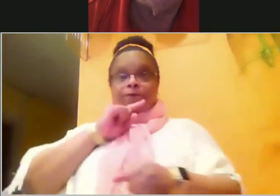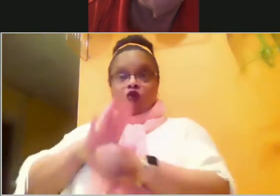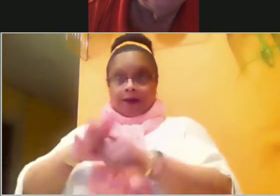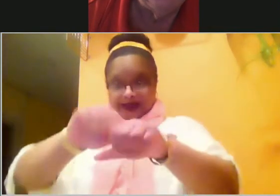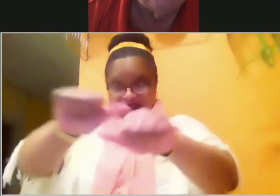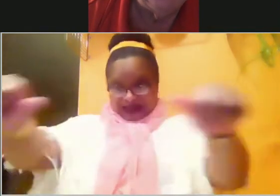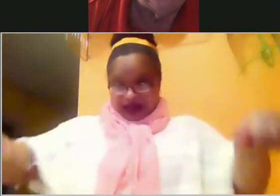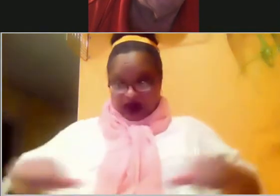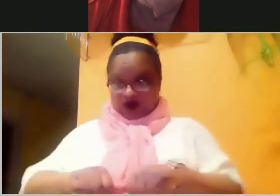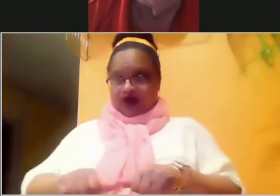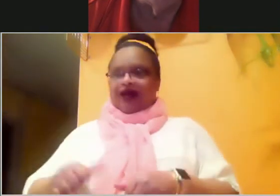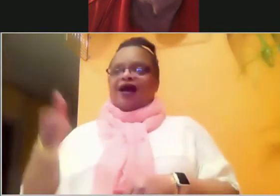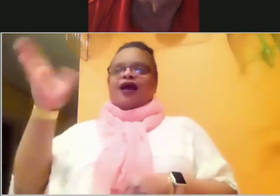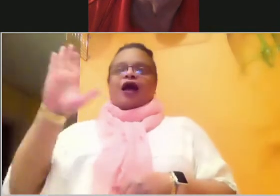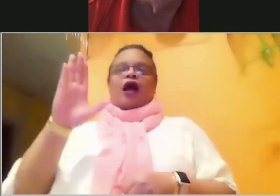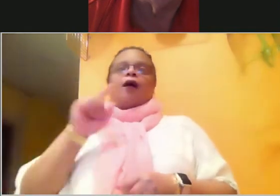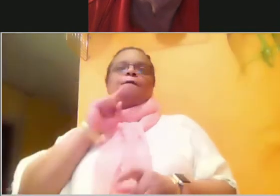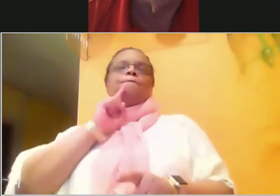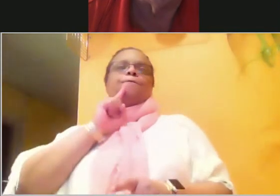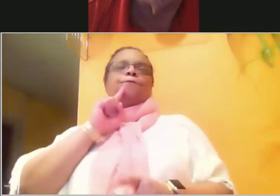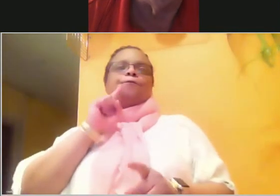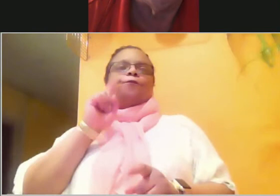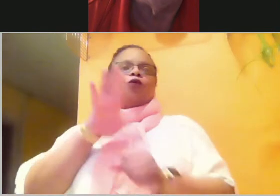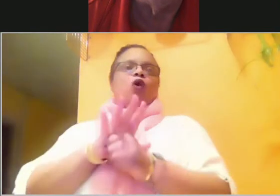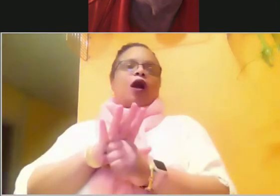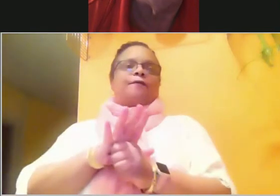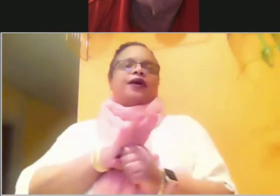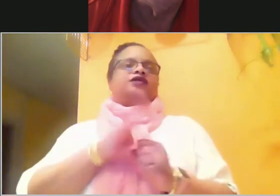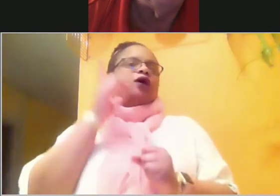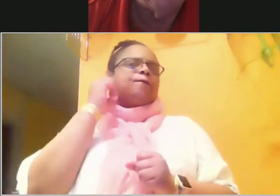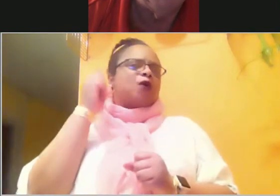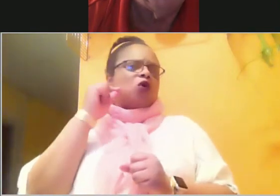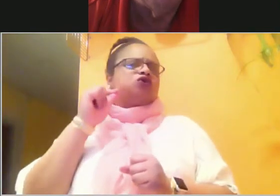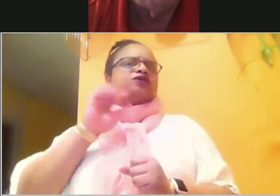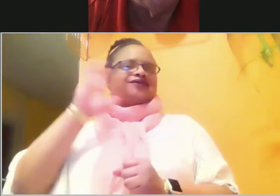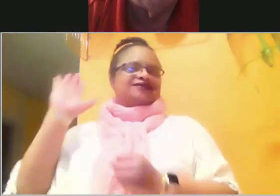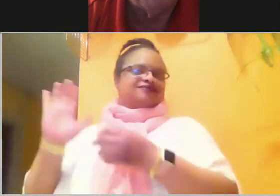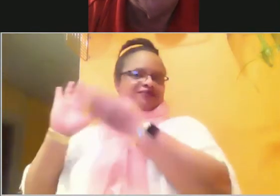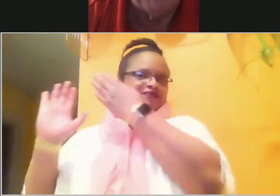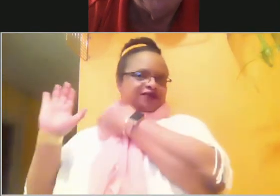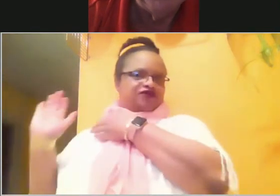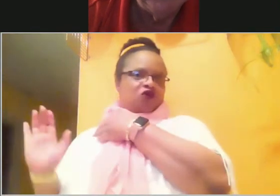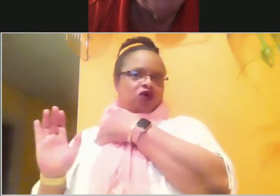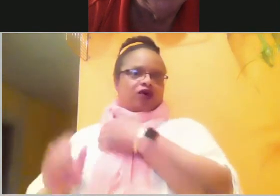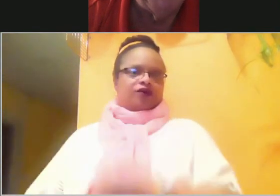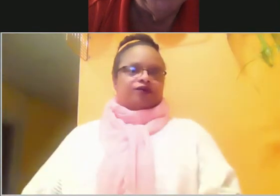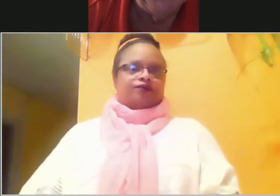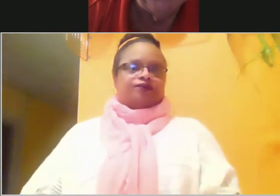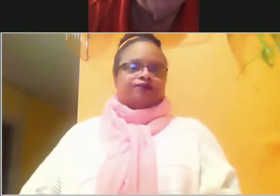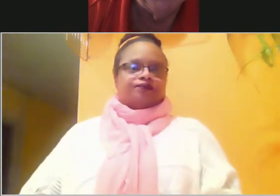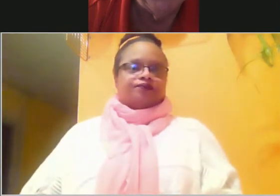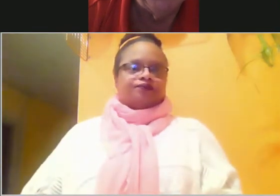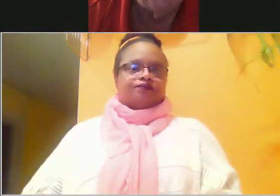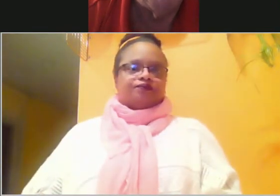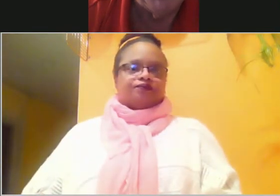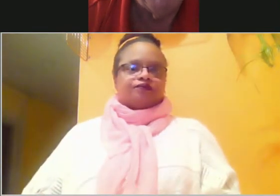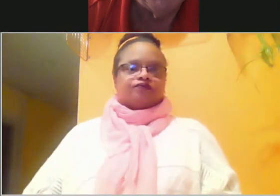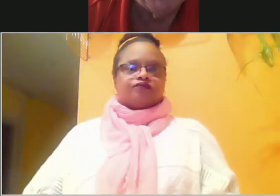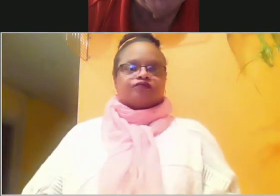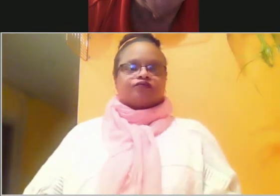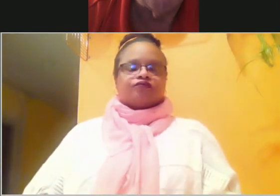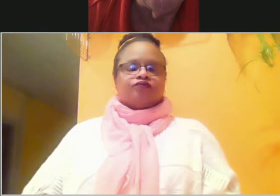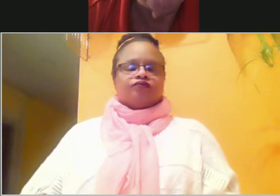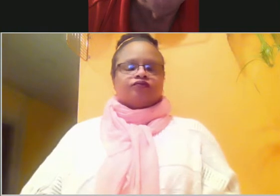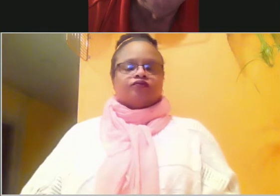them prepared to not only that, but also to have an army to fight off what he needs to fight off in order for God to complete, uh, his